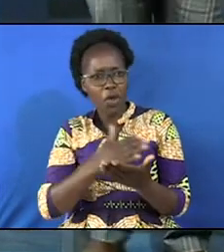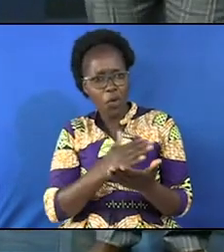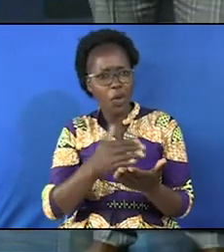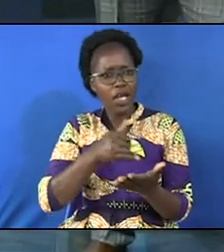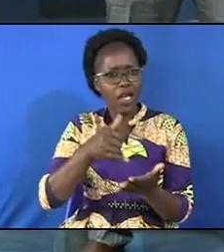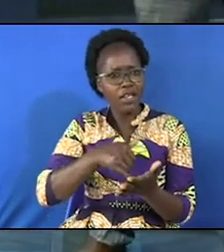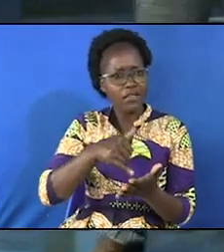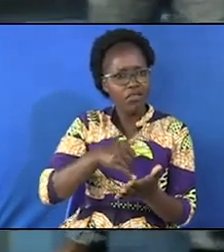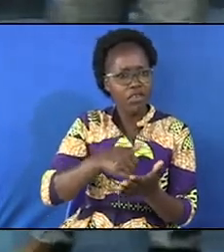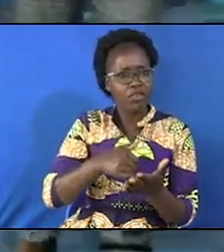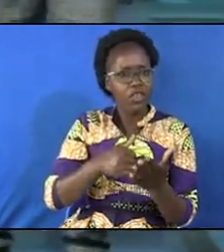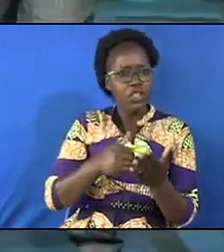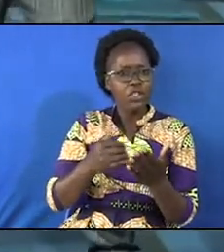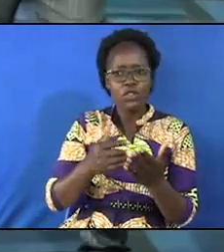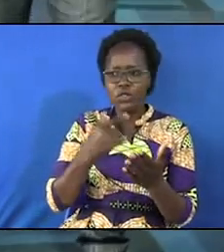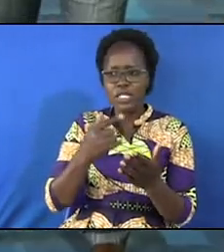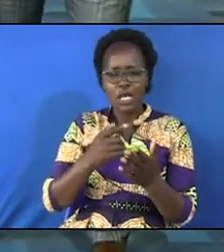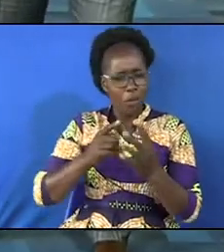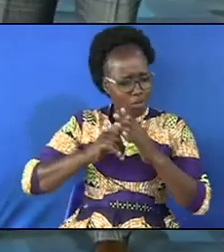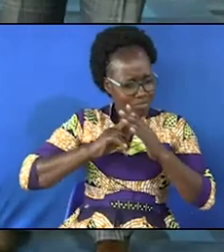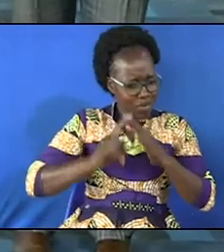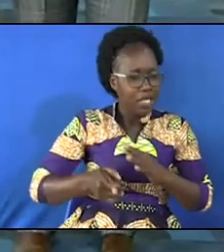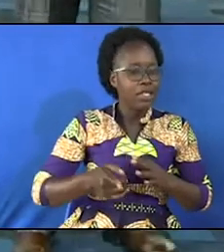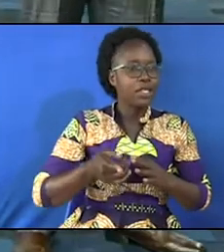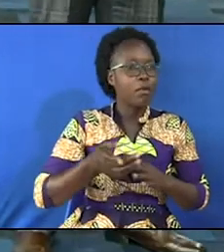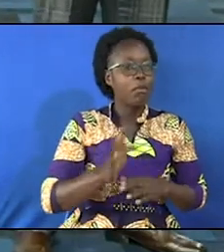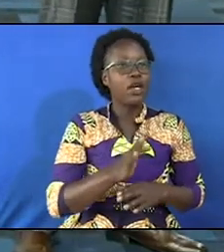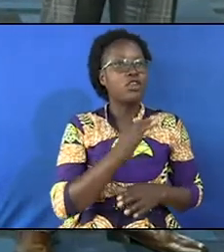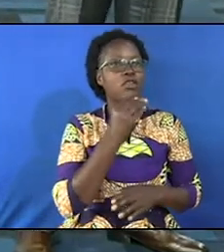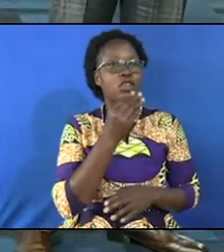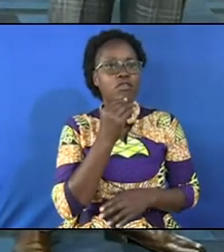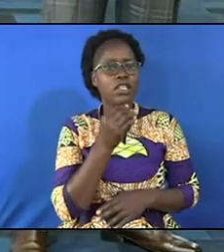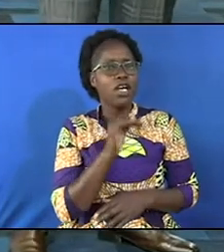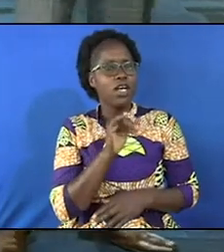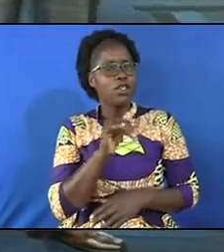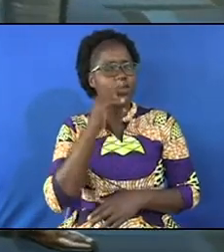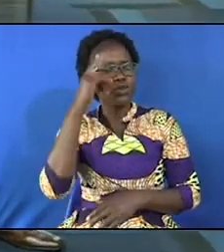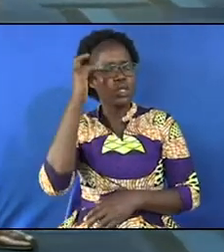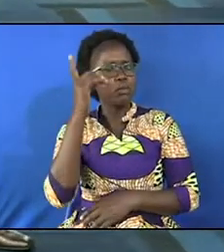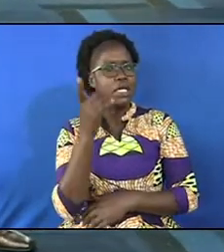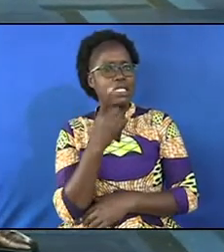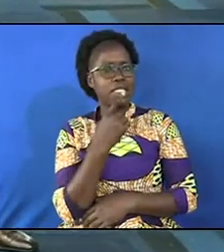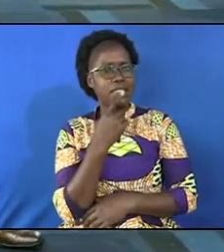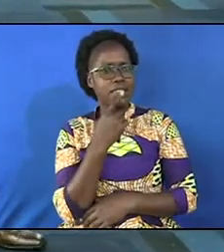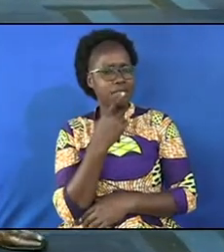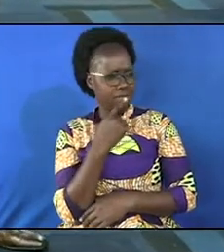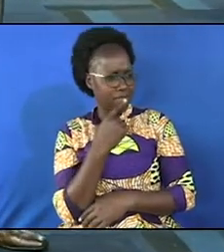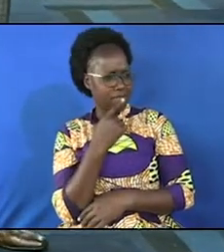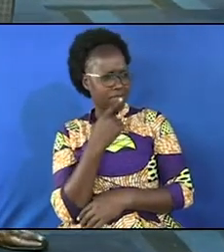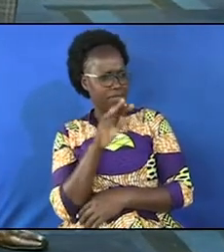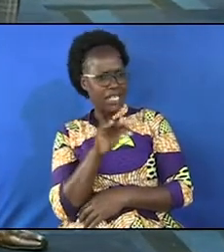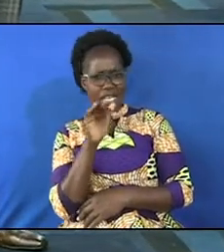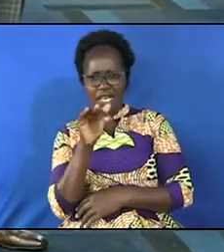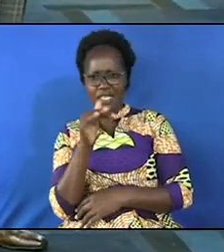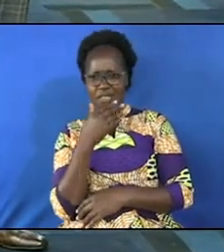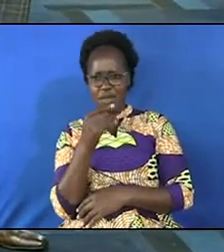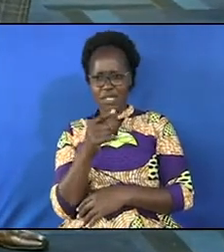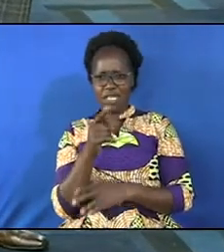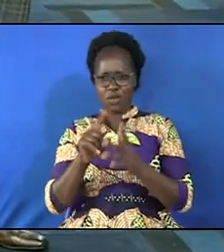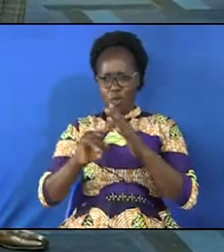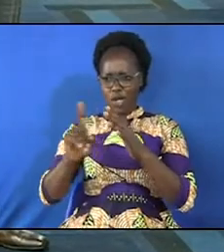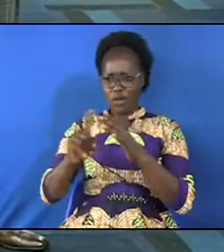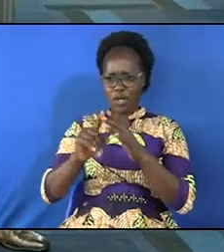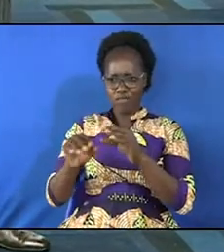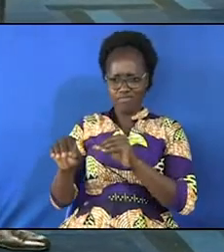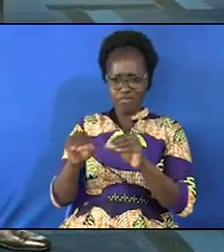invited to sing he was running back to the father those who met him ask why is the young man running